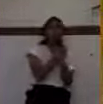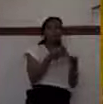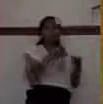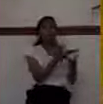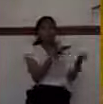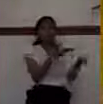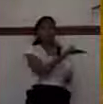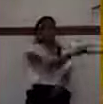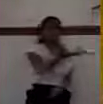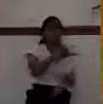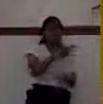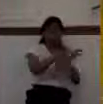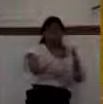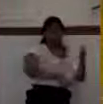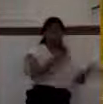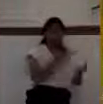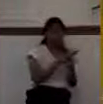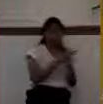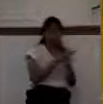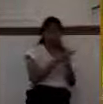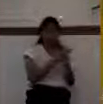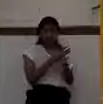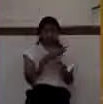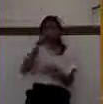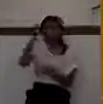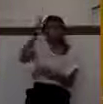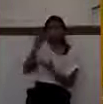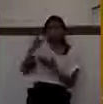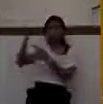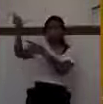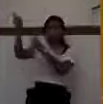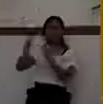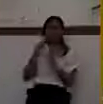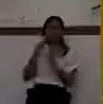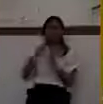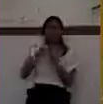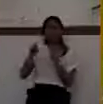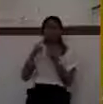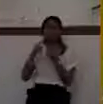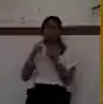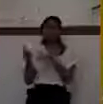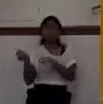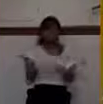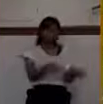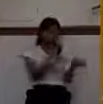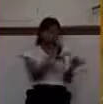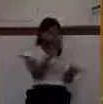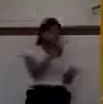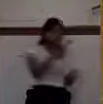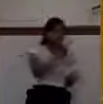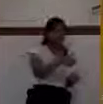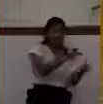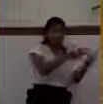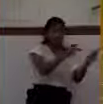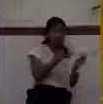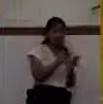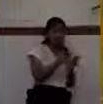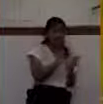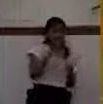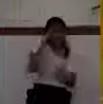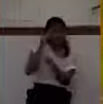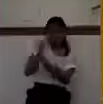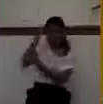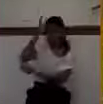that we need, which has been provided by God for us. When we look to others for those needs rather than trusting in